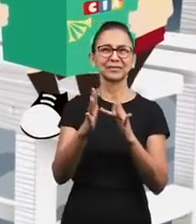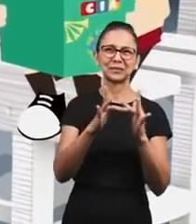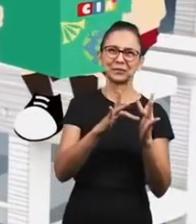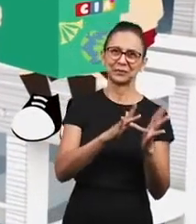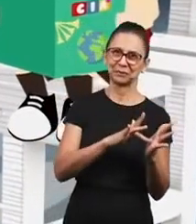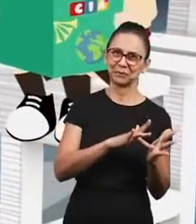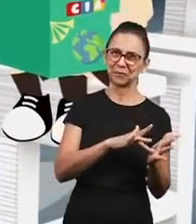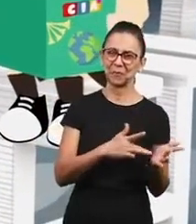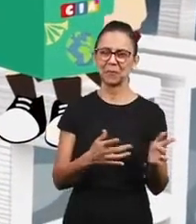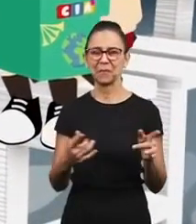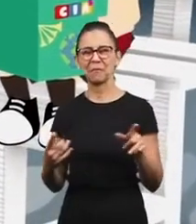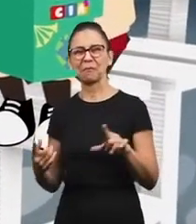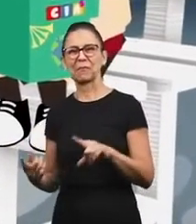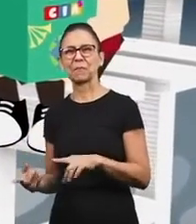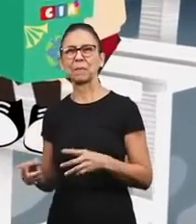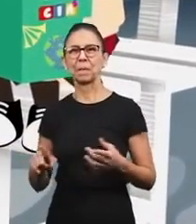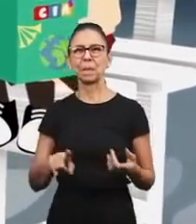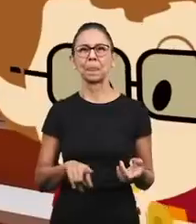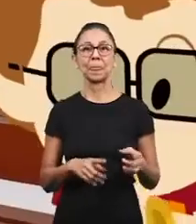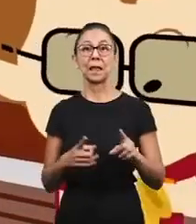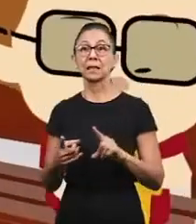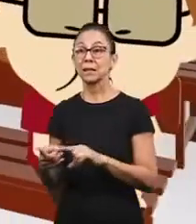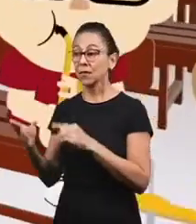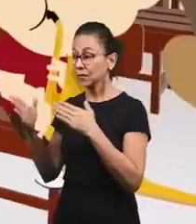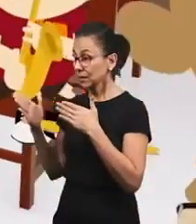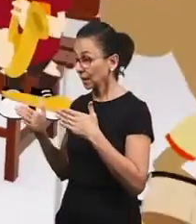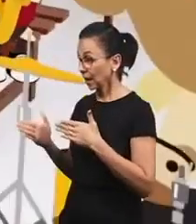to be faithful until the end